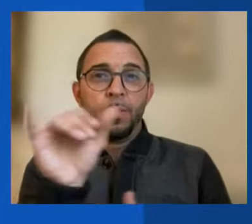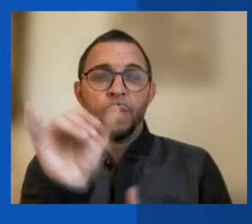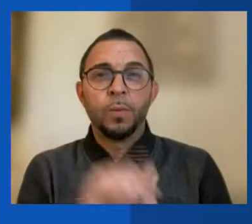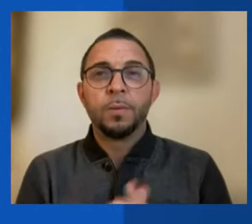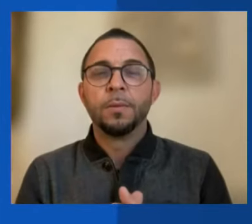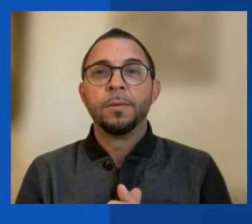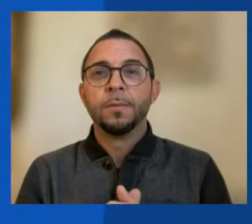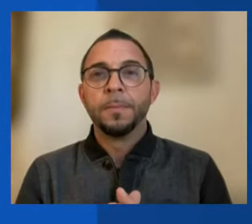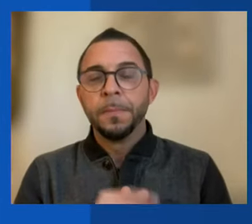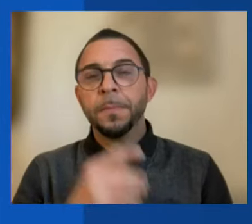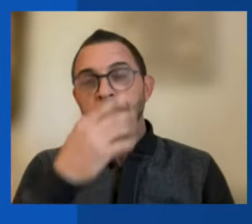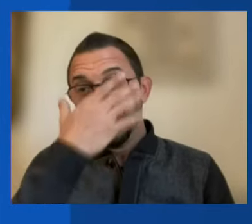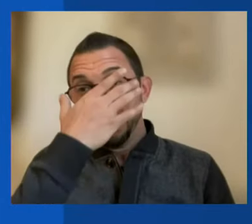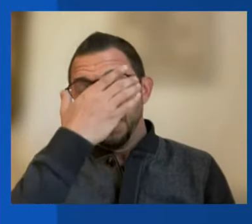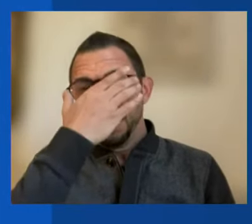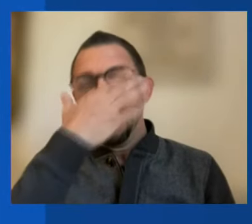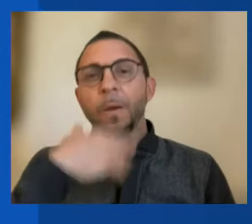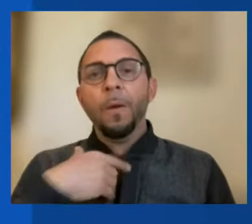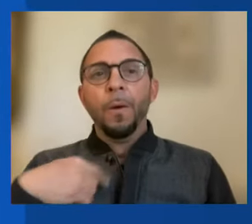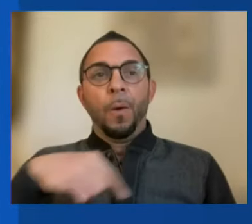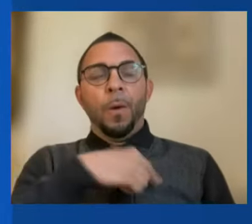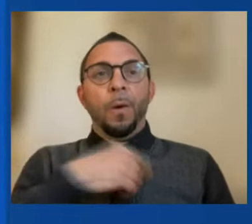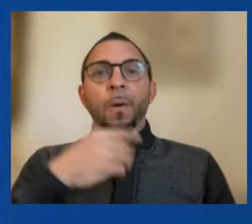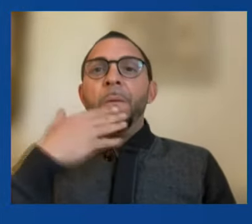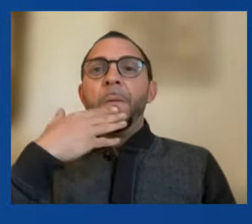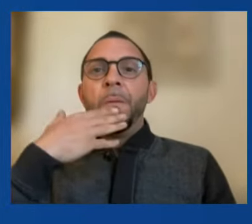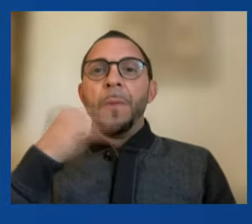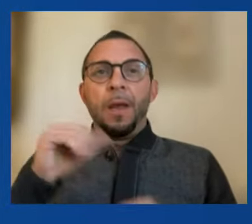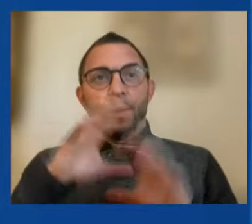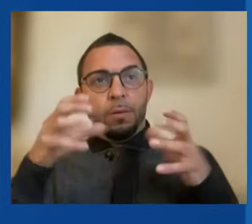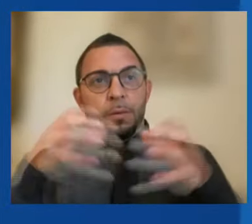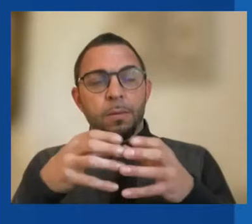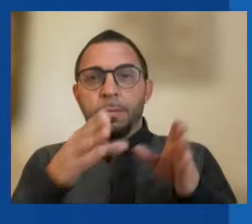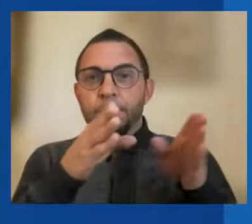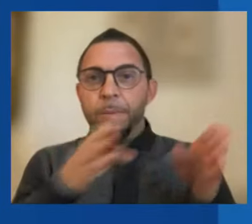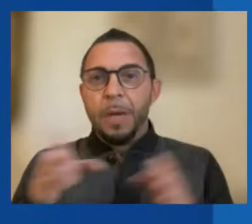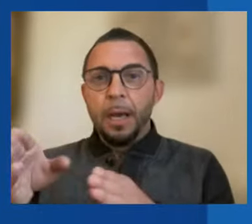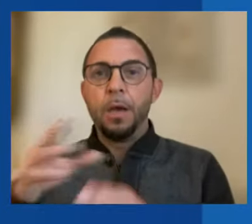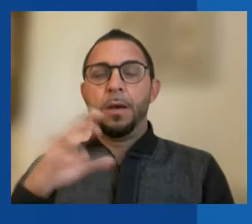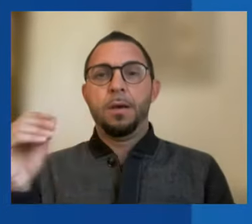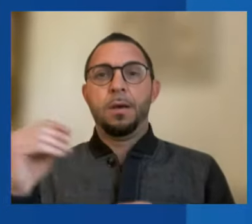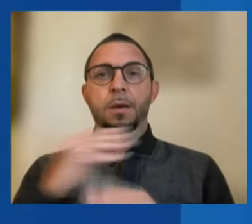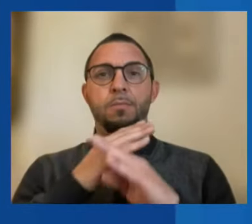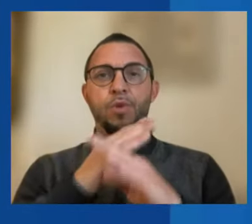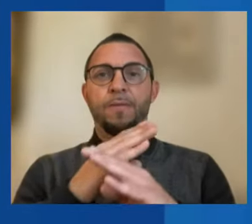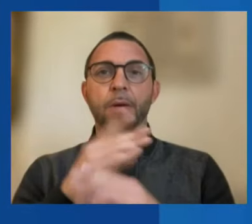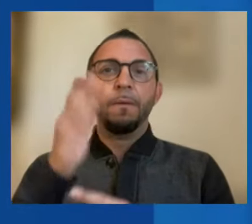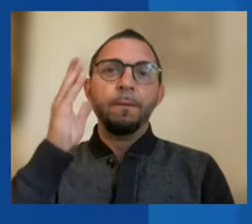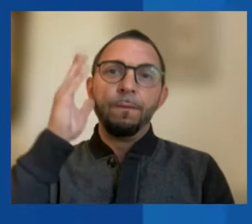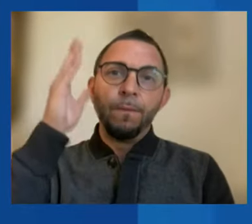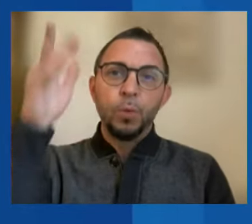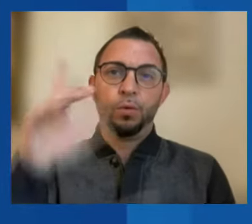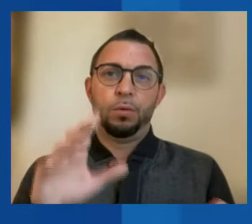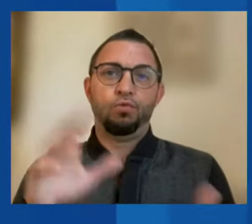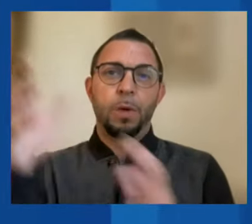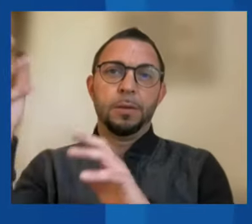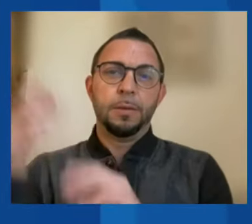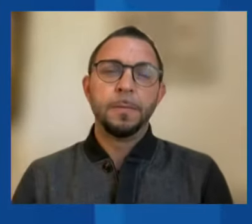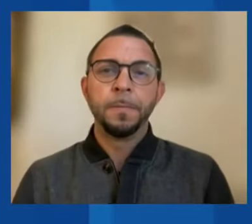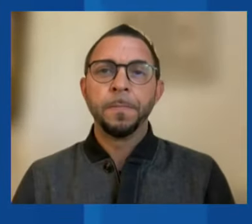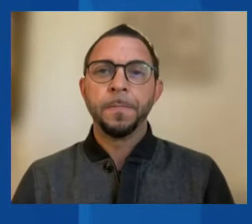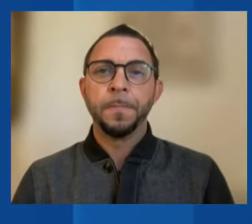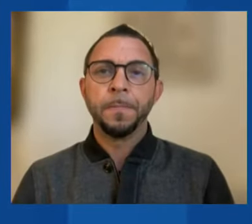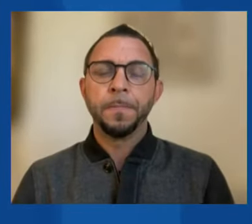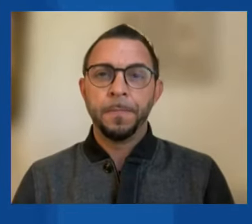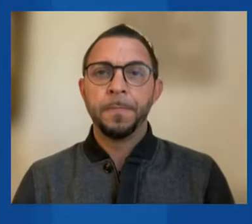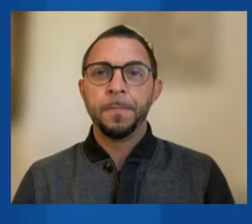collectively better able to prepare for and prevent future crises. As